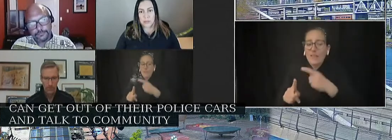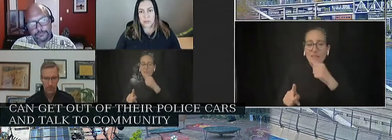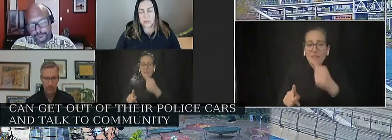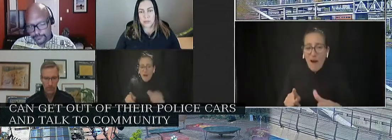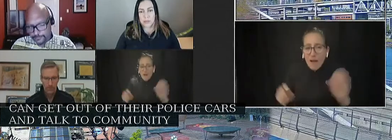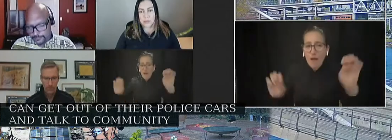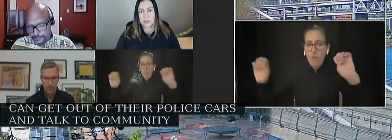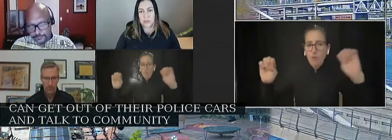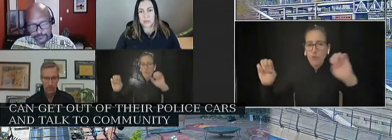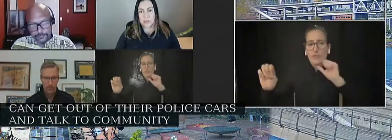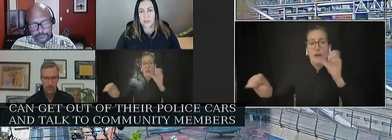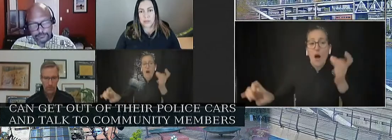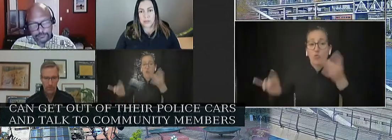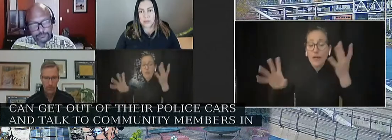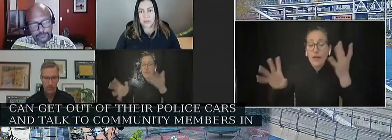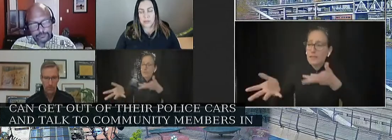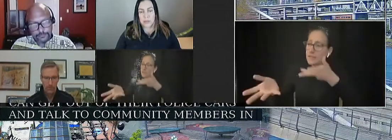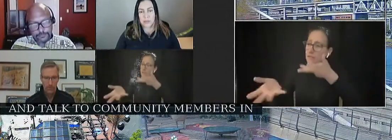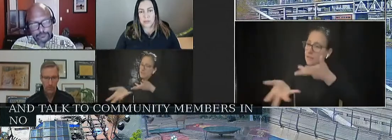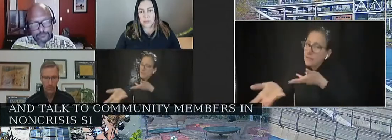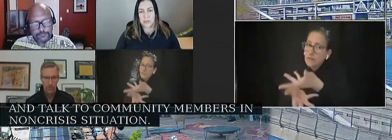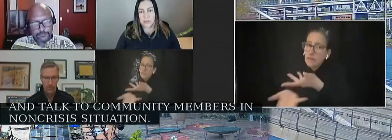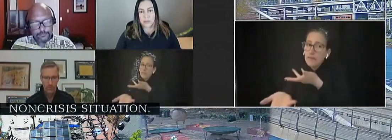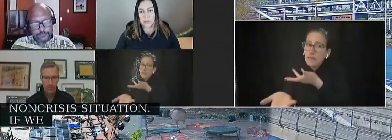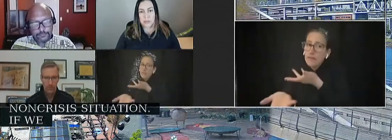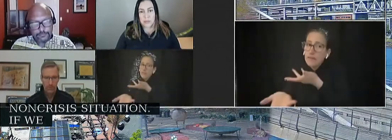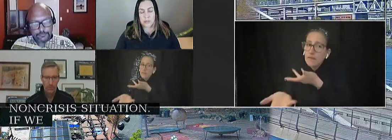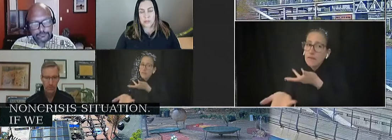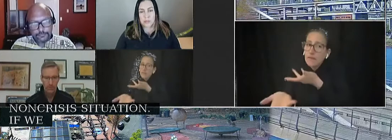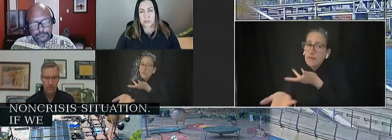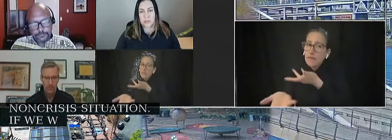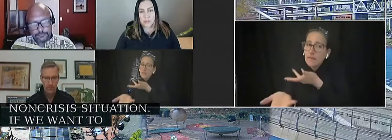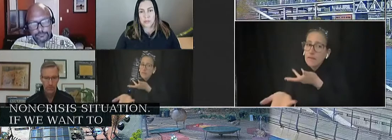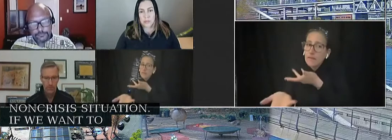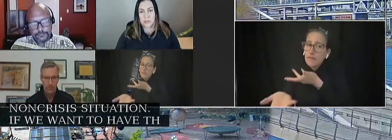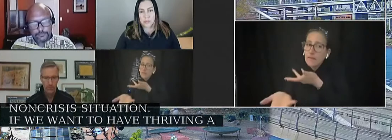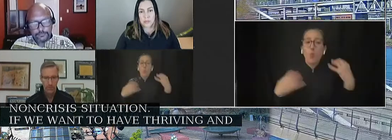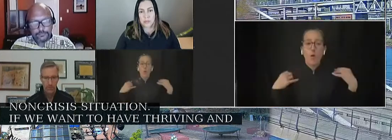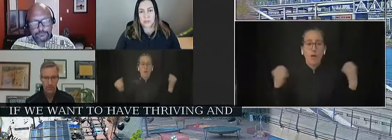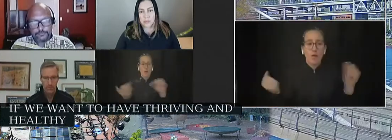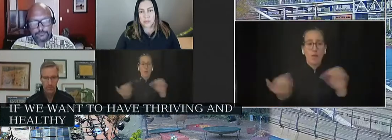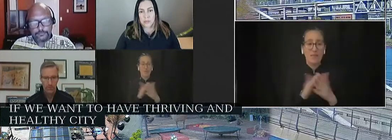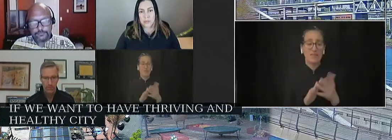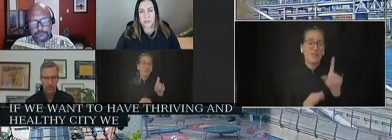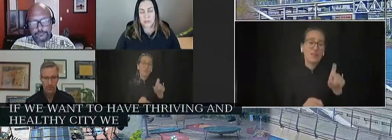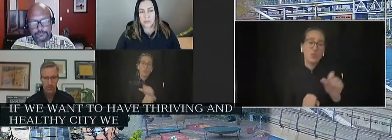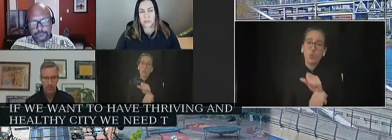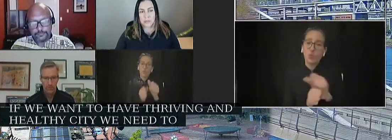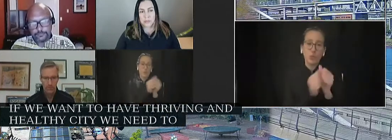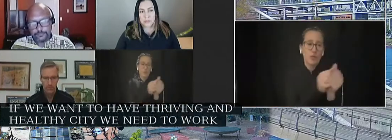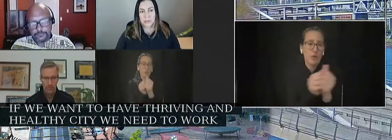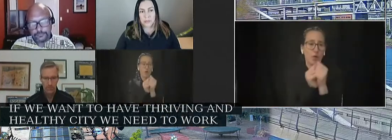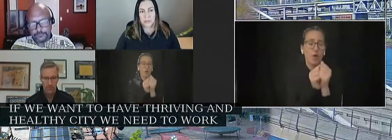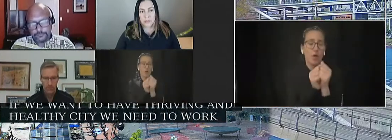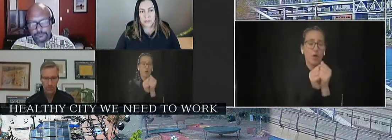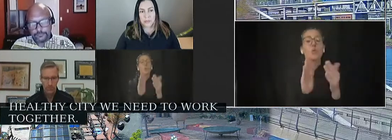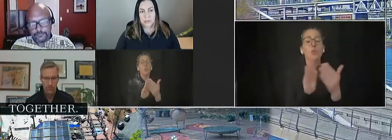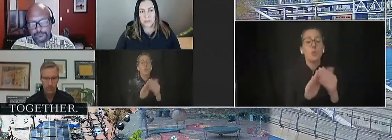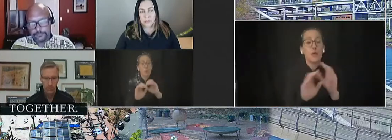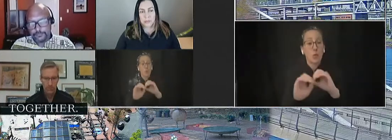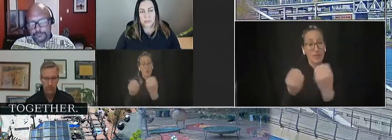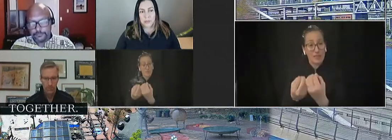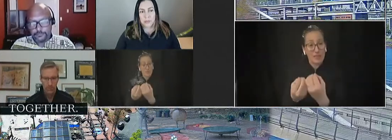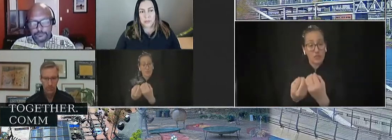If we want to have thriving and healthy city, we all need to work together. Community organizations, families